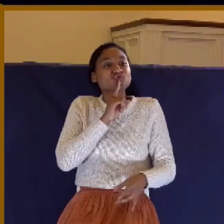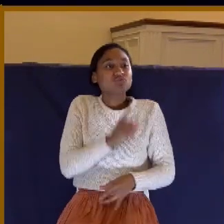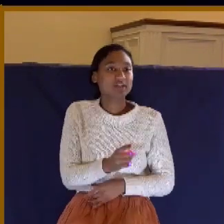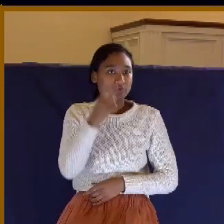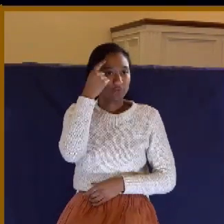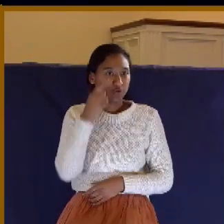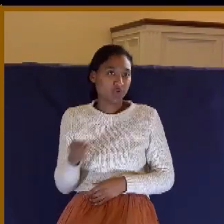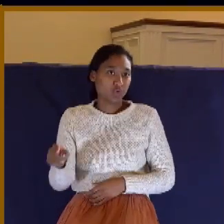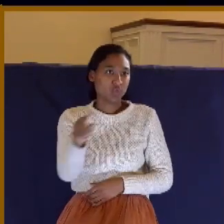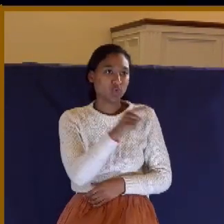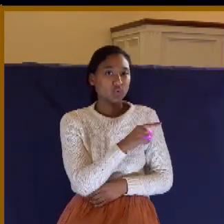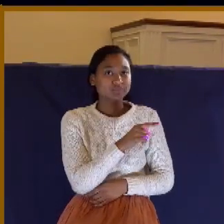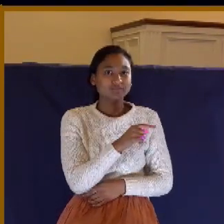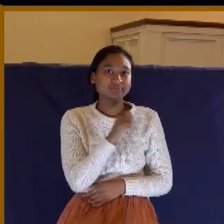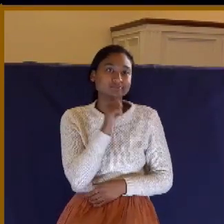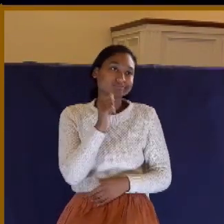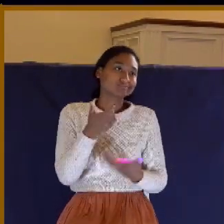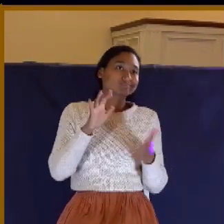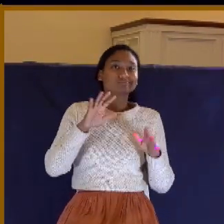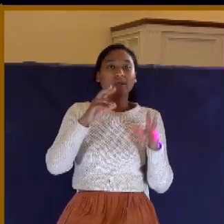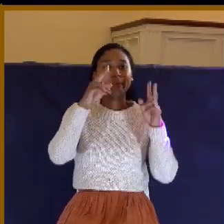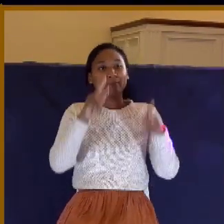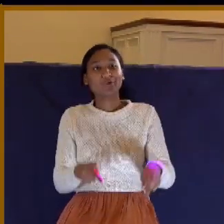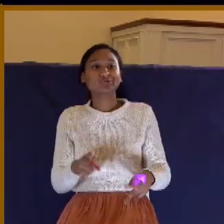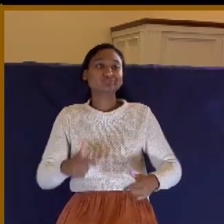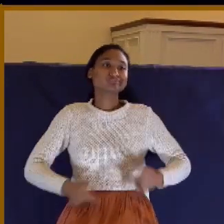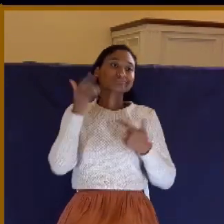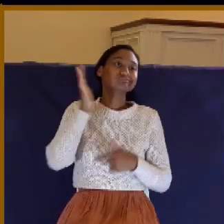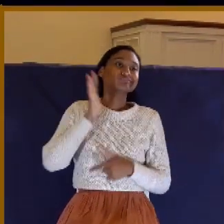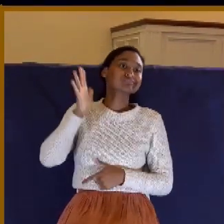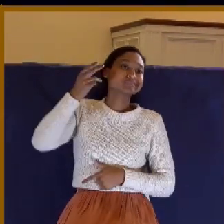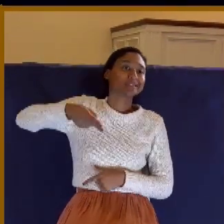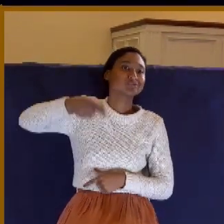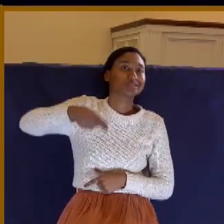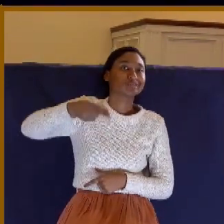you. Not just a person in history.